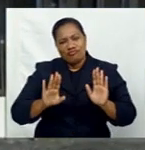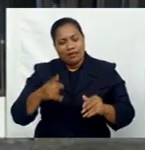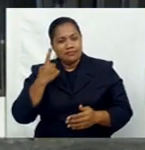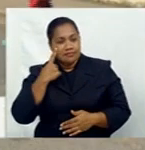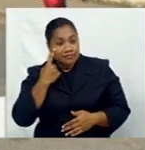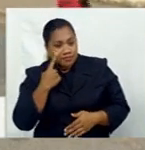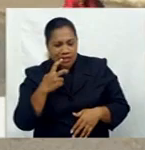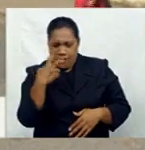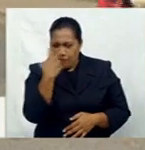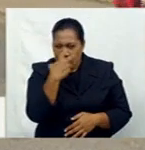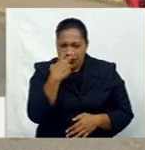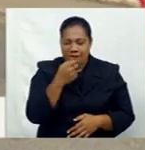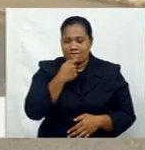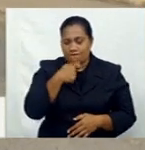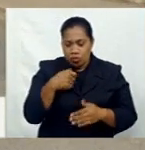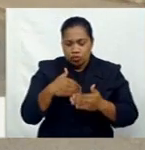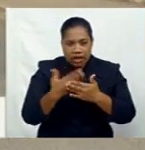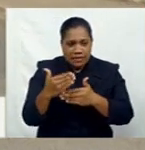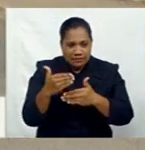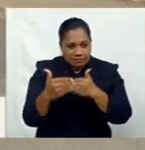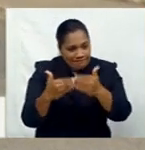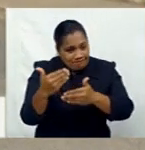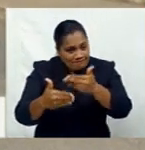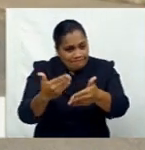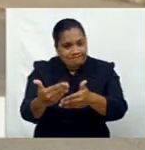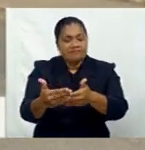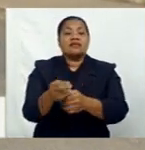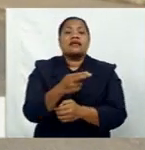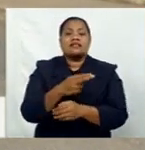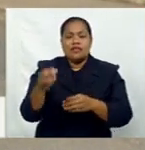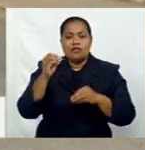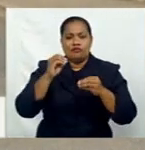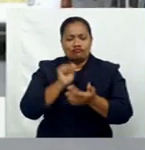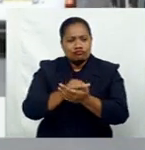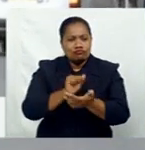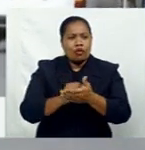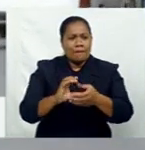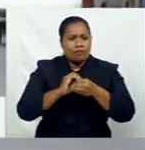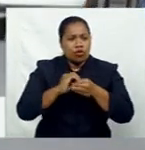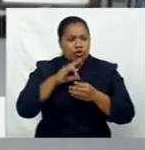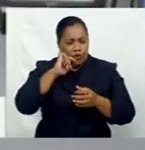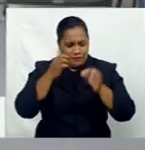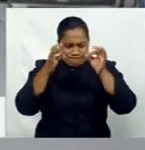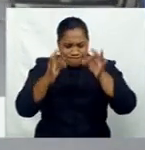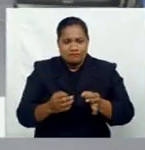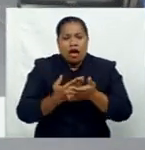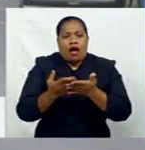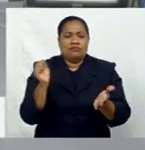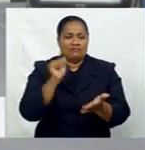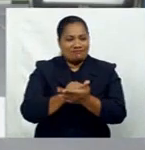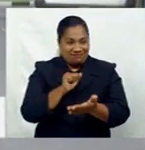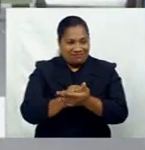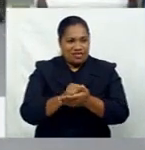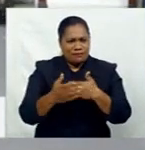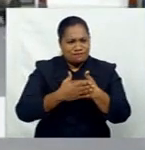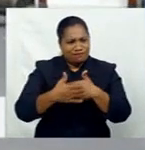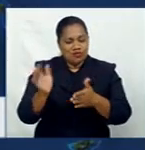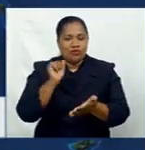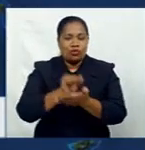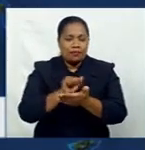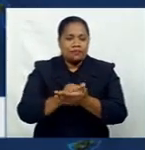We'll monitor for a few days, and then the shop owners will decide how to go about it. The other thing that we noted